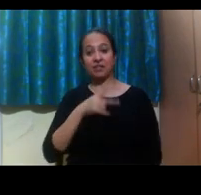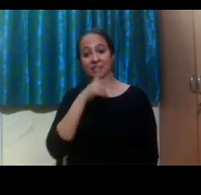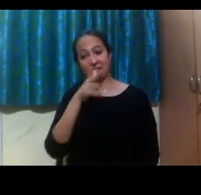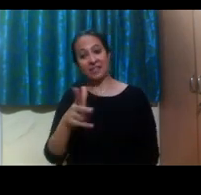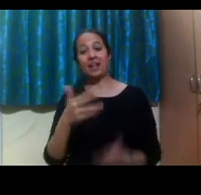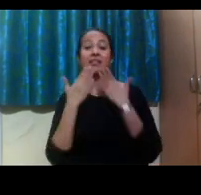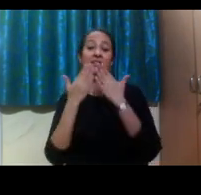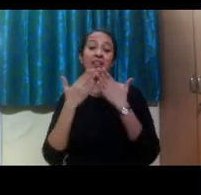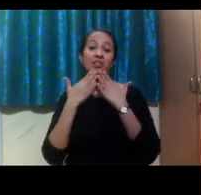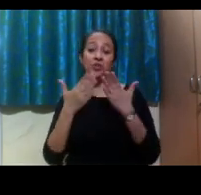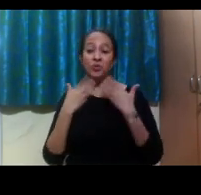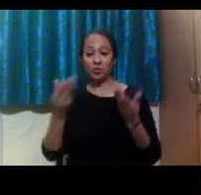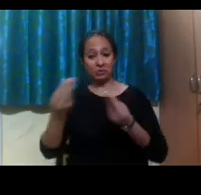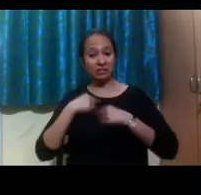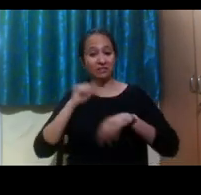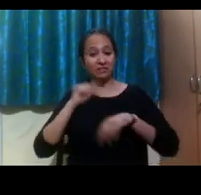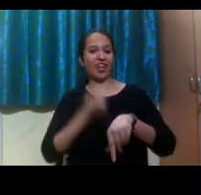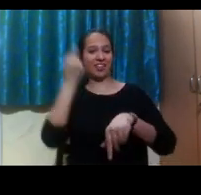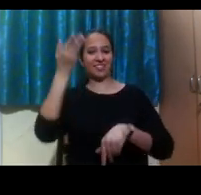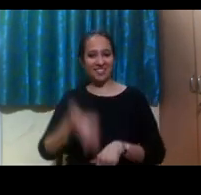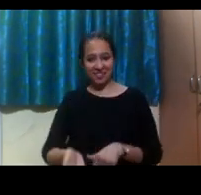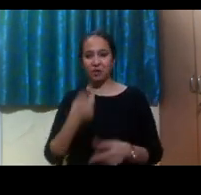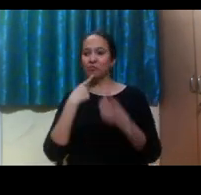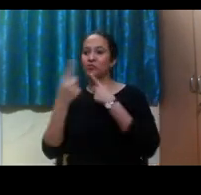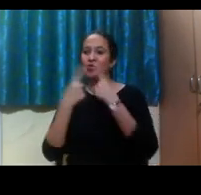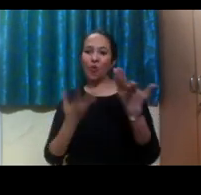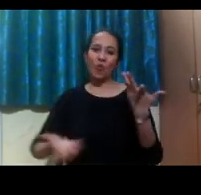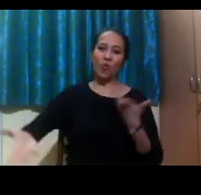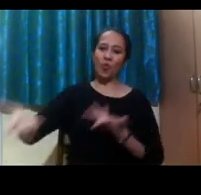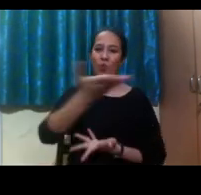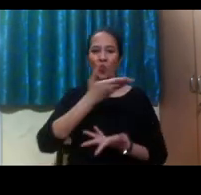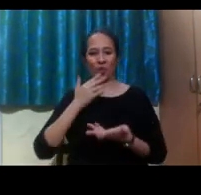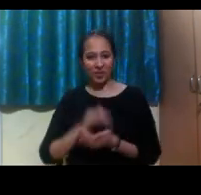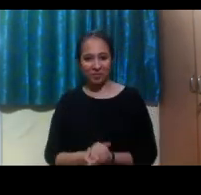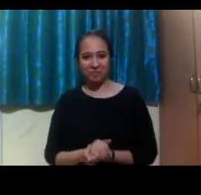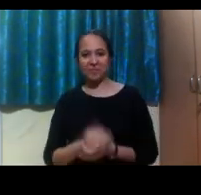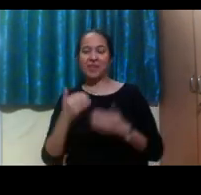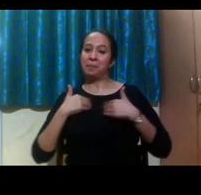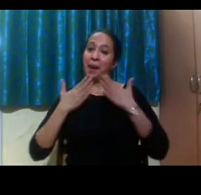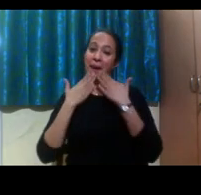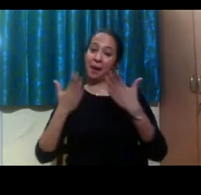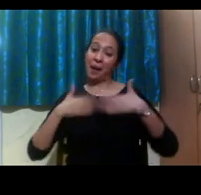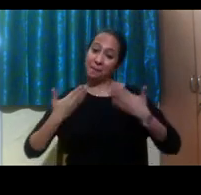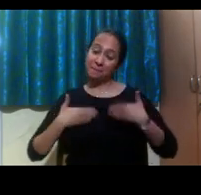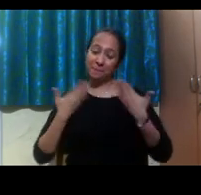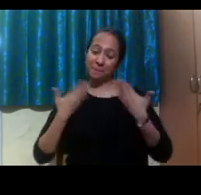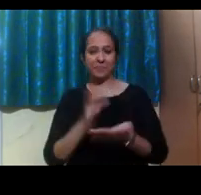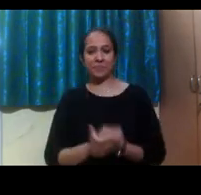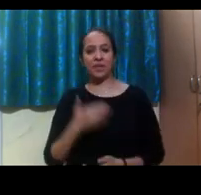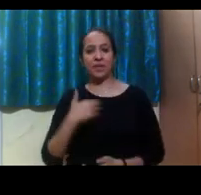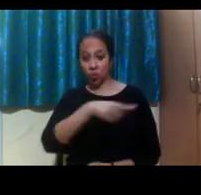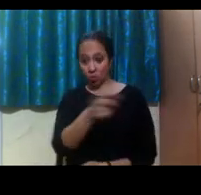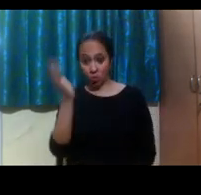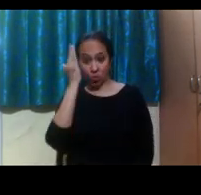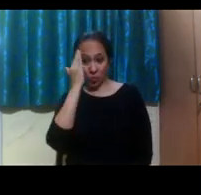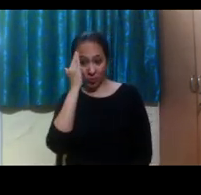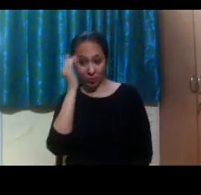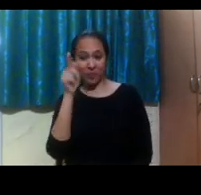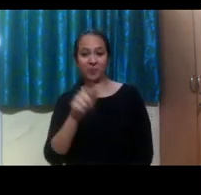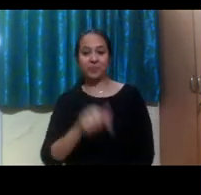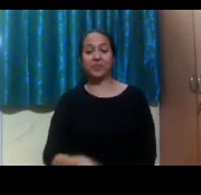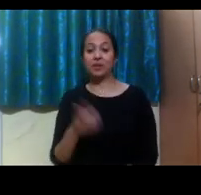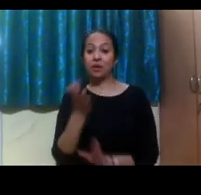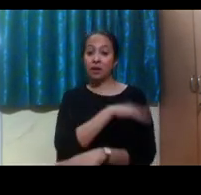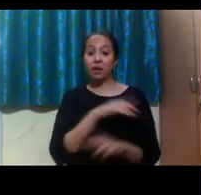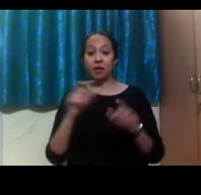you for letting me have the opportunity to talk with you all today. And it's my pleasure to be here. And just so you know, when we're telling Deborah to advance